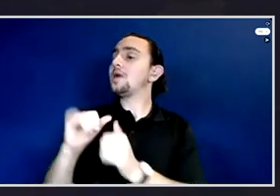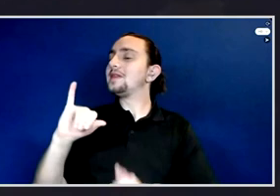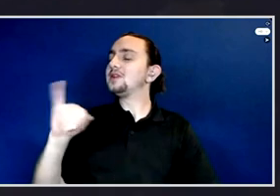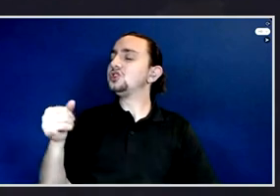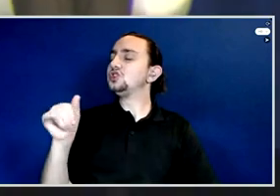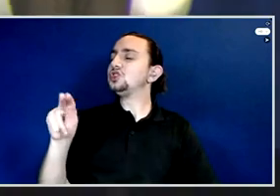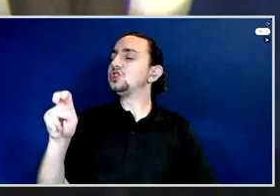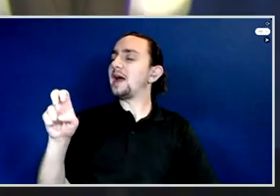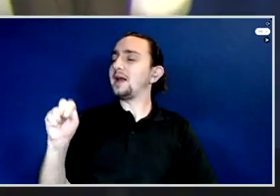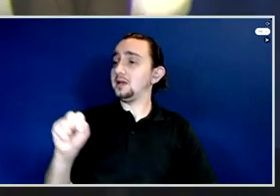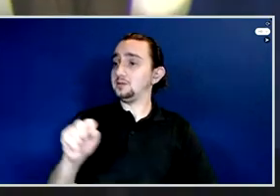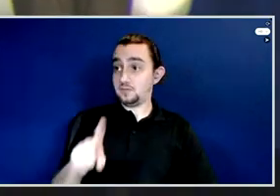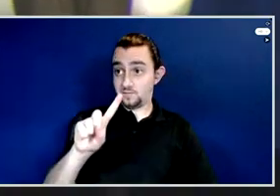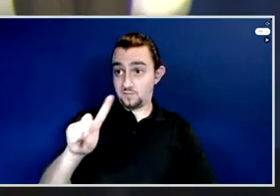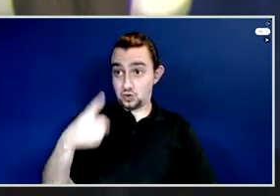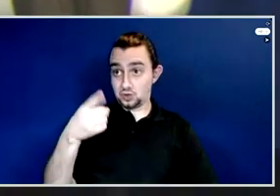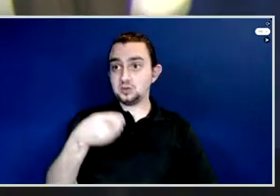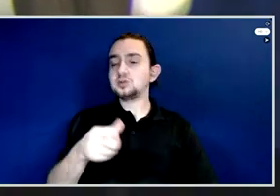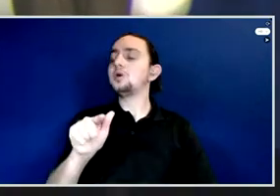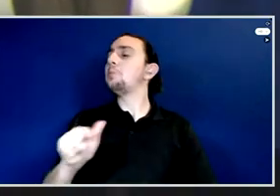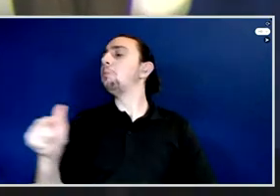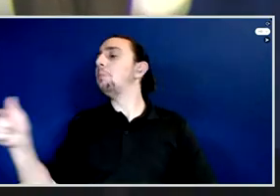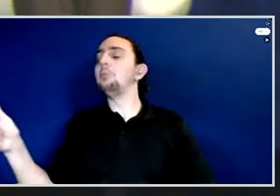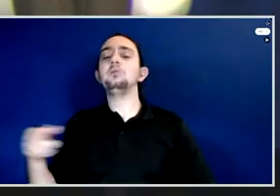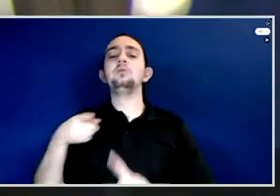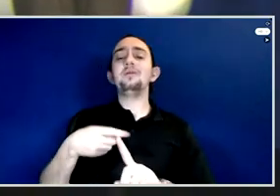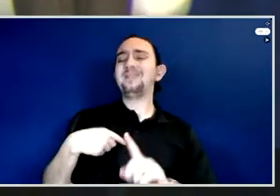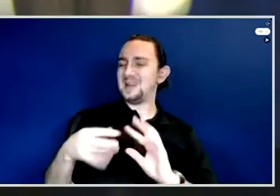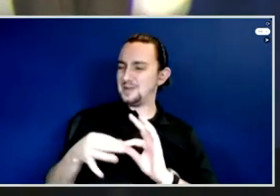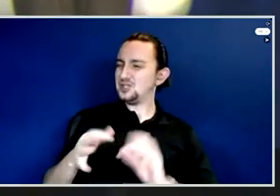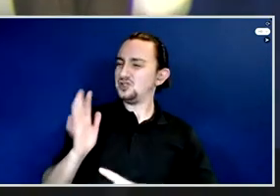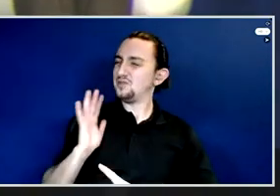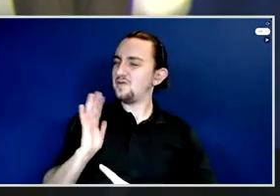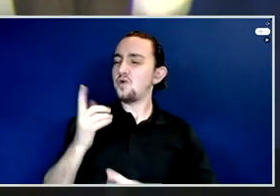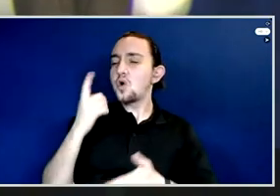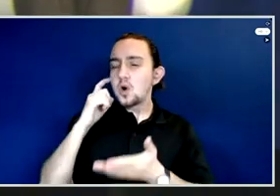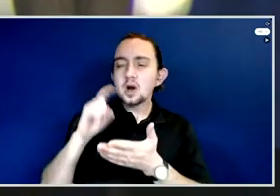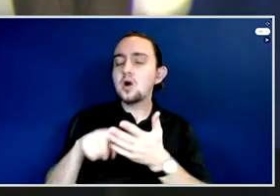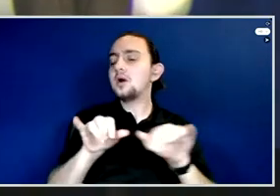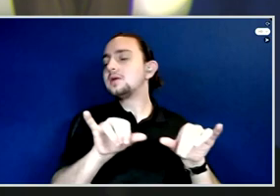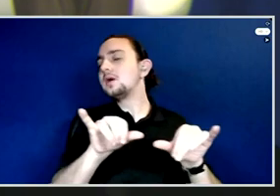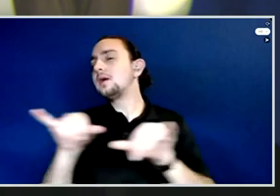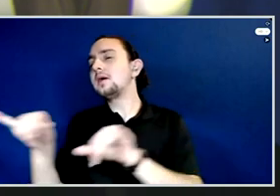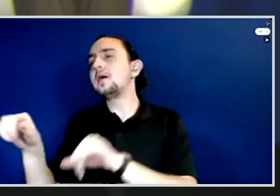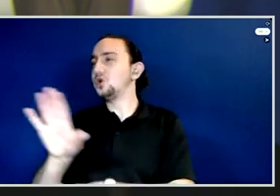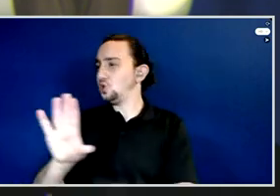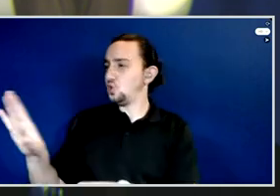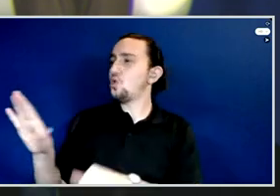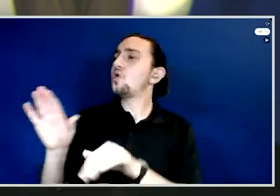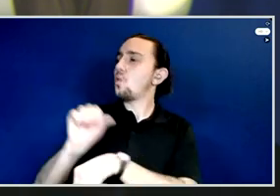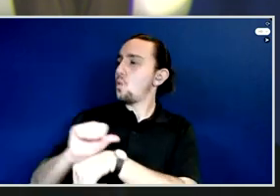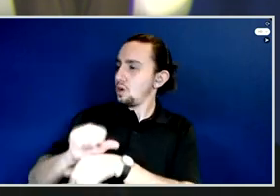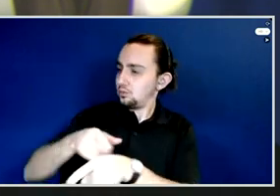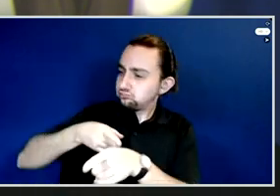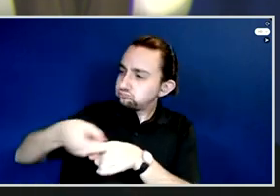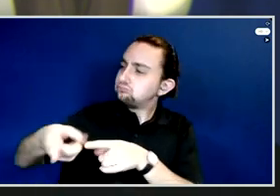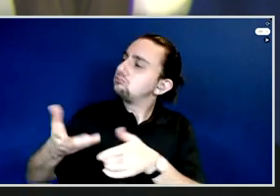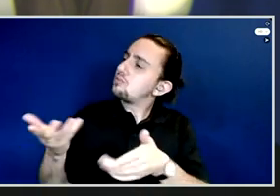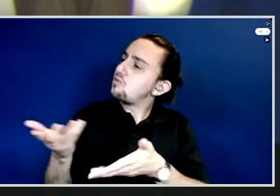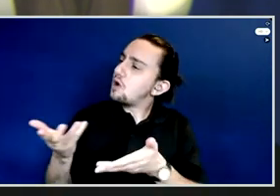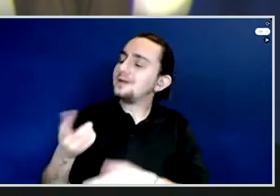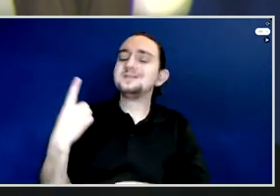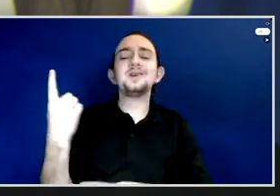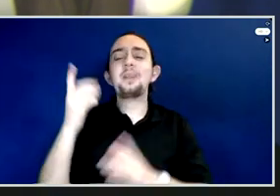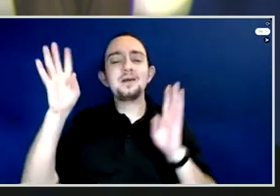line. I mentioned that one of the hallmarks that we found across much of the work that's done is some innovative way